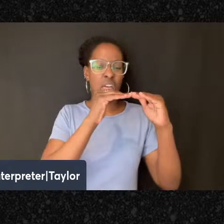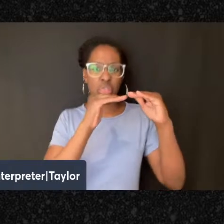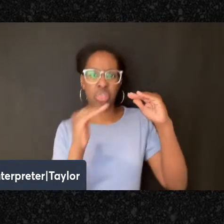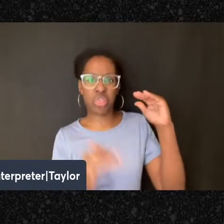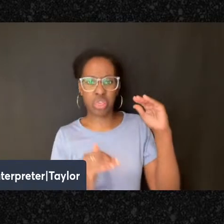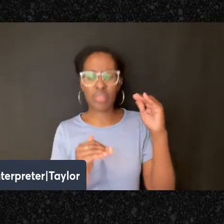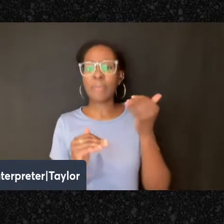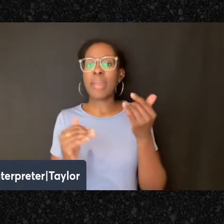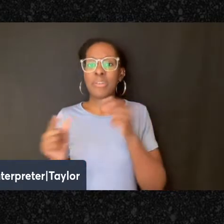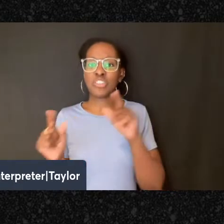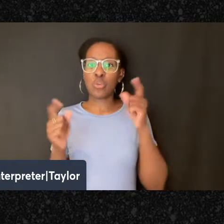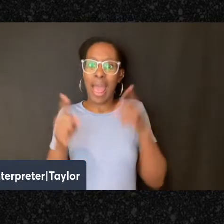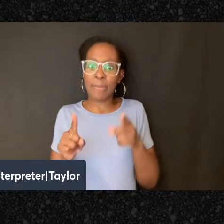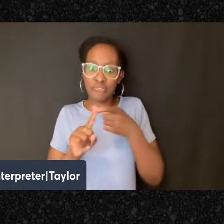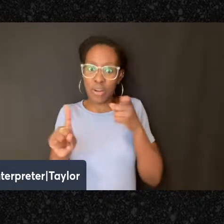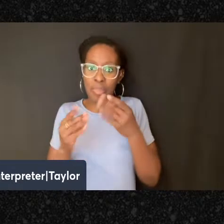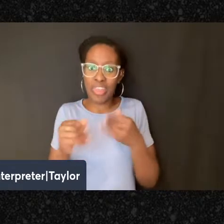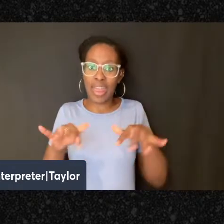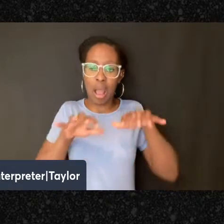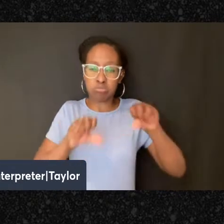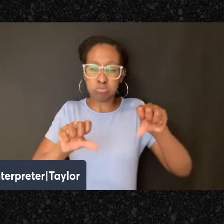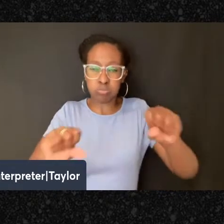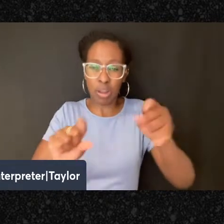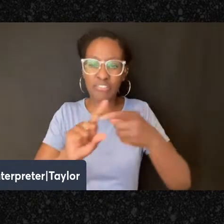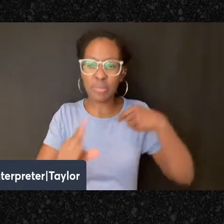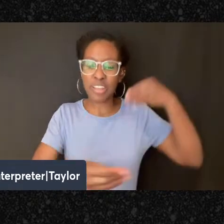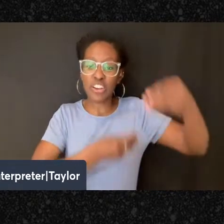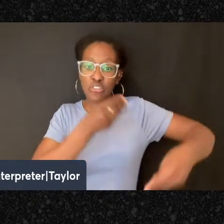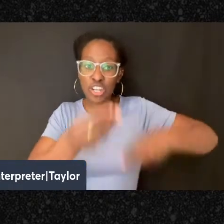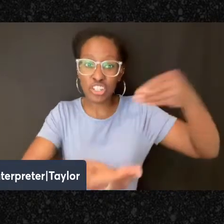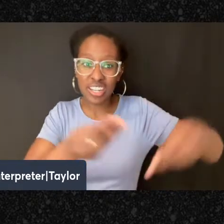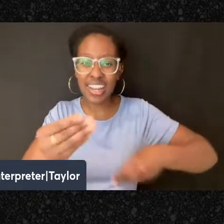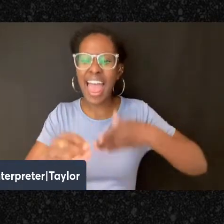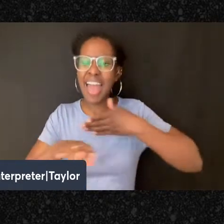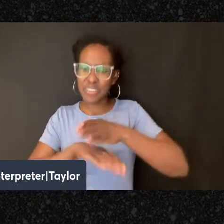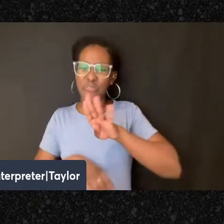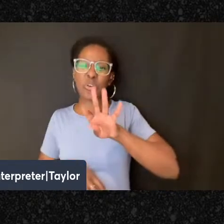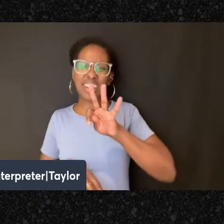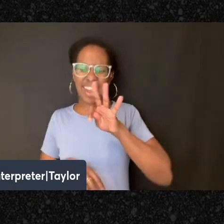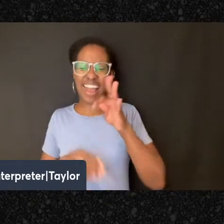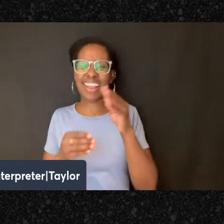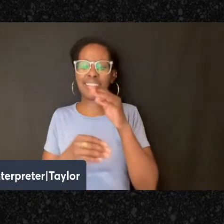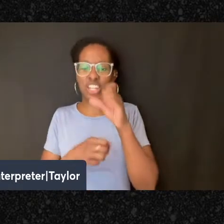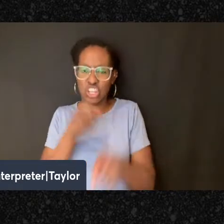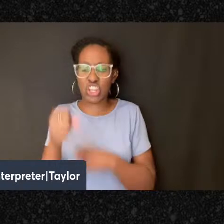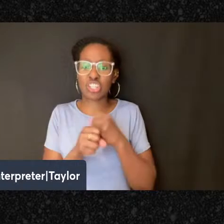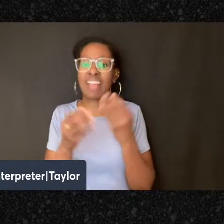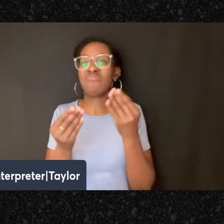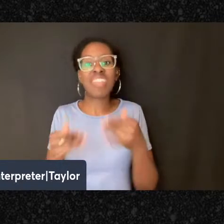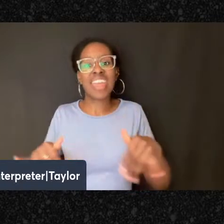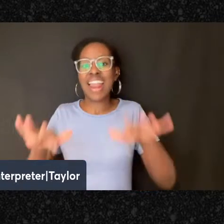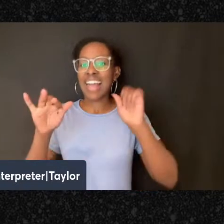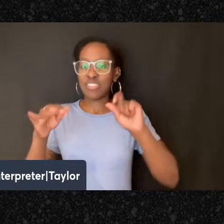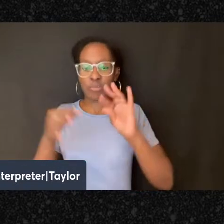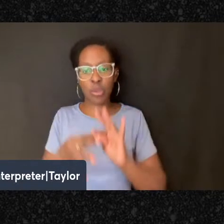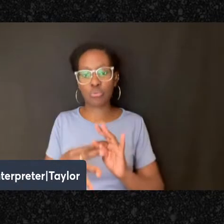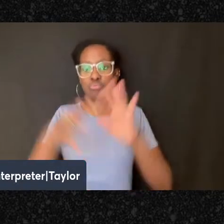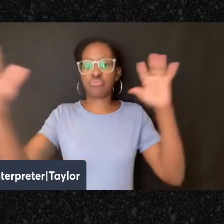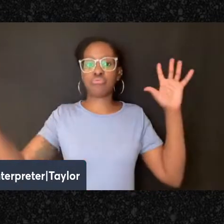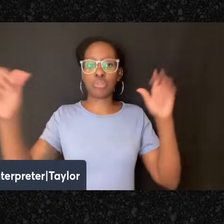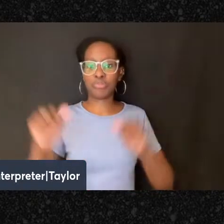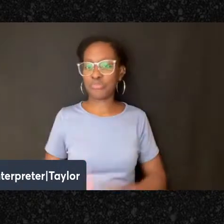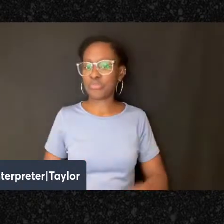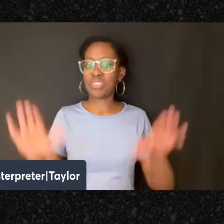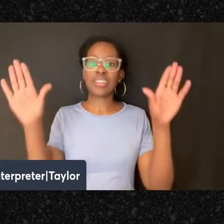able to accumulate over generations, due to just some people due having good luck and other people having bad luck, that would be